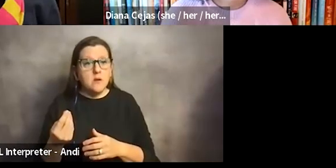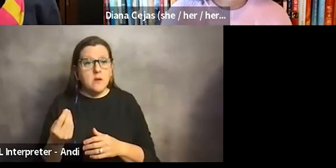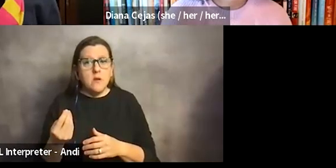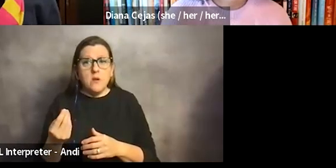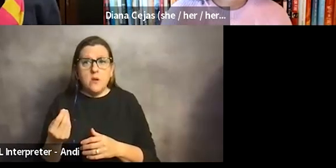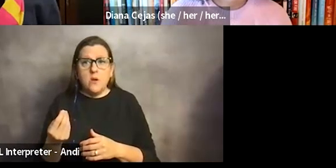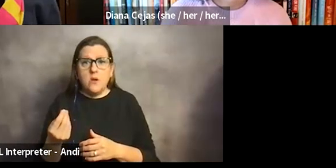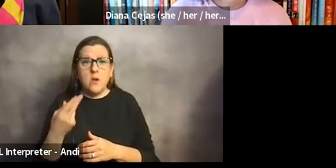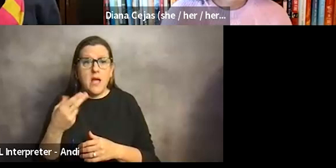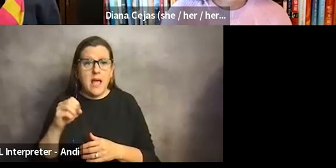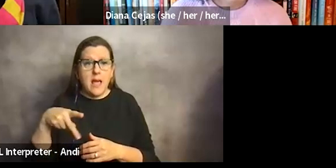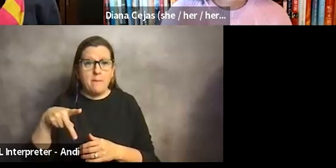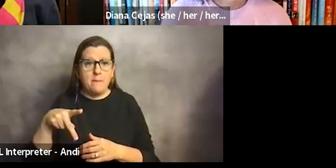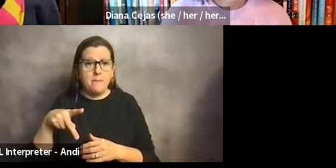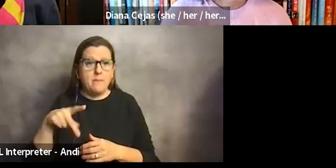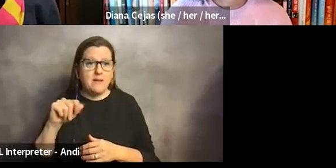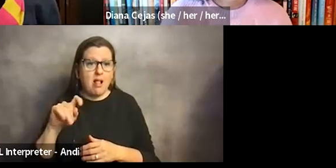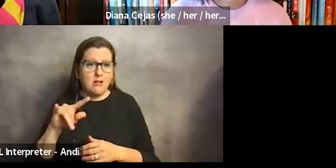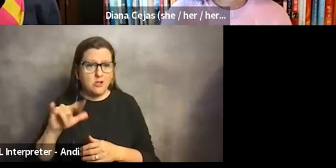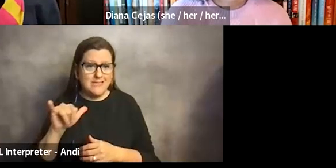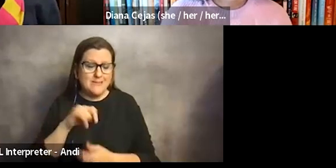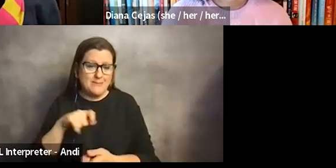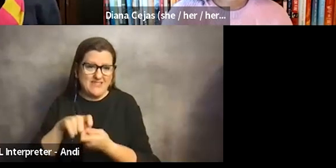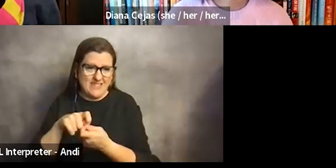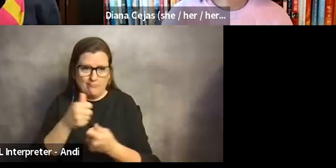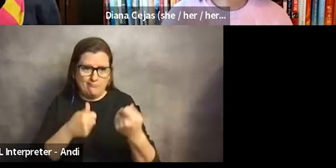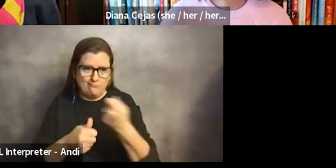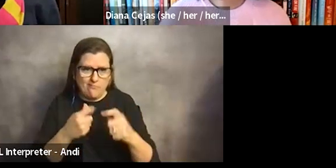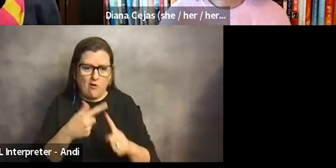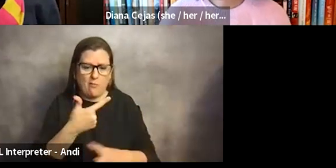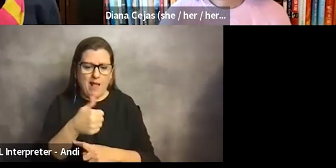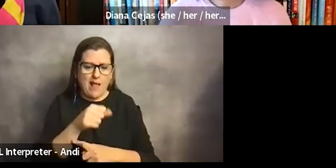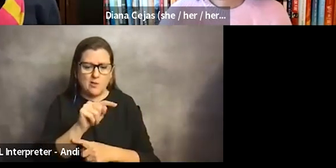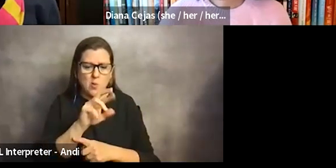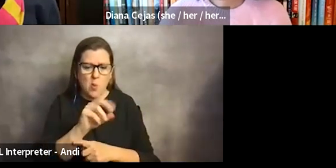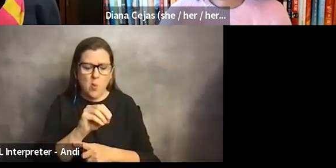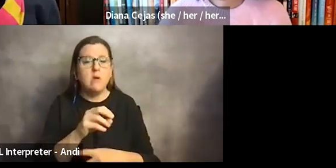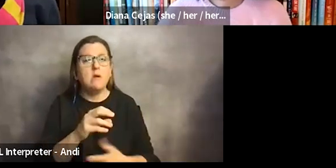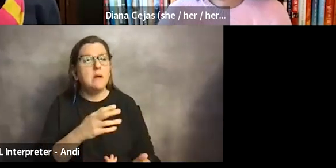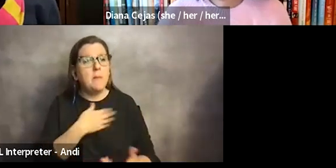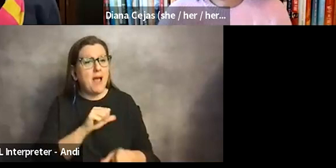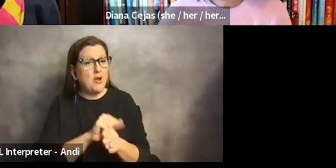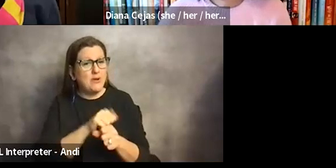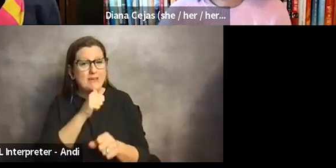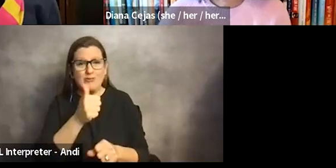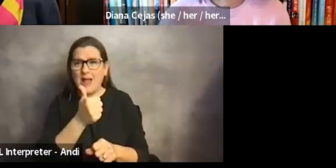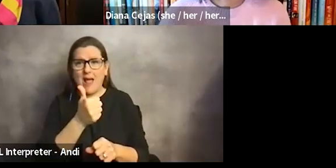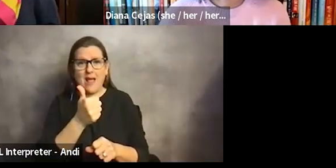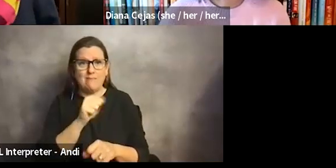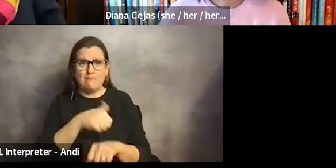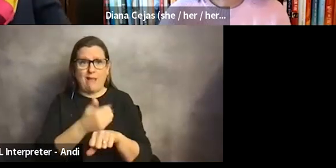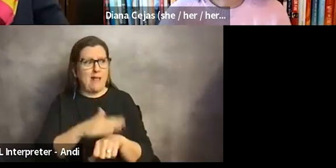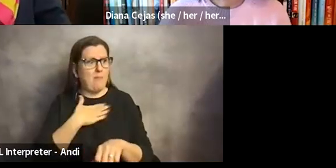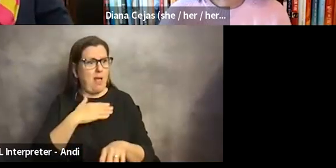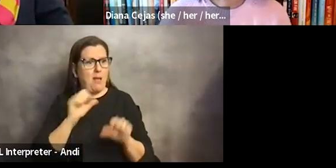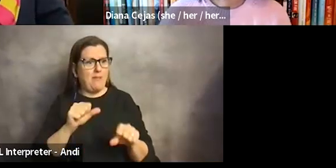hepatology, a specific subset of gastroenterology, you know, I, my career is not based on my ability to scope alone. Um,